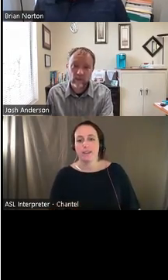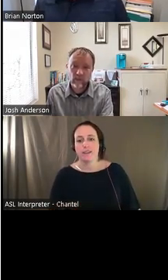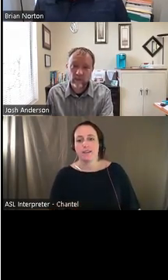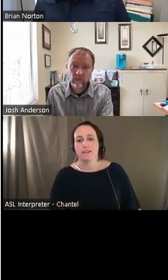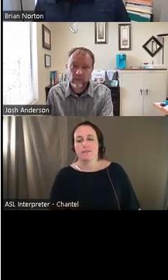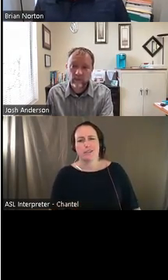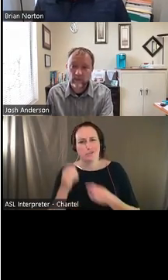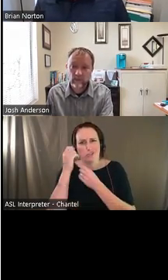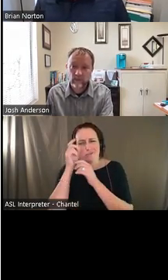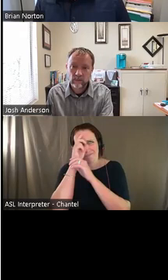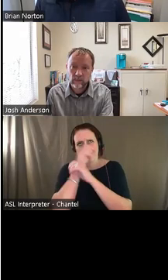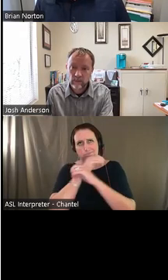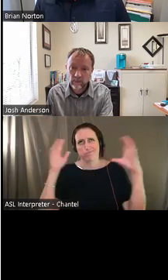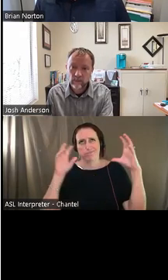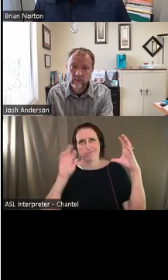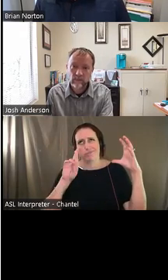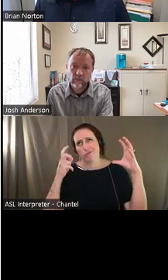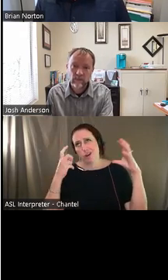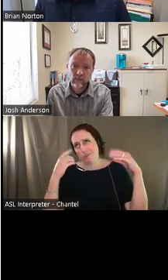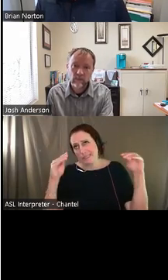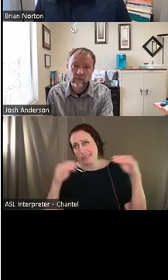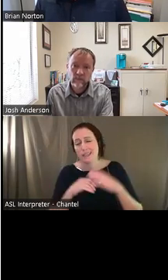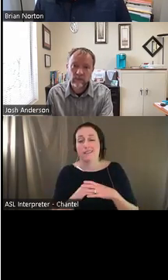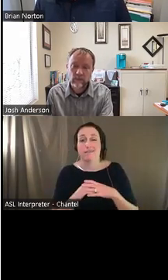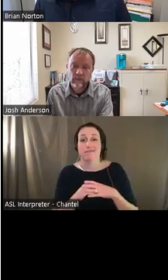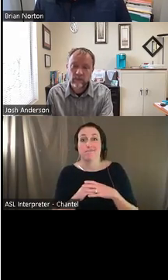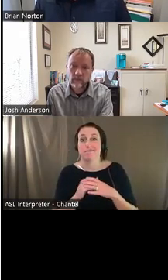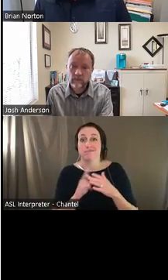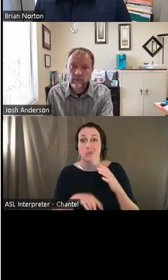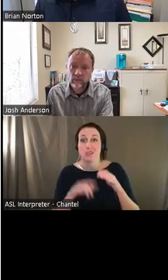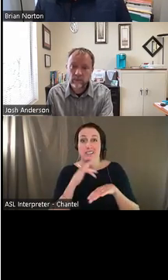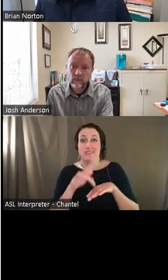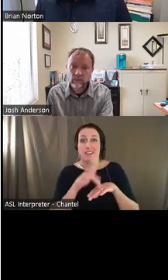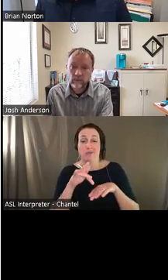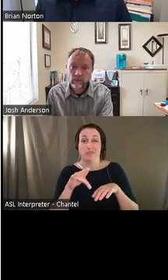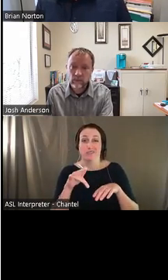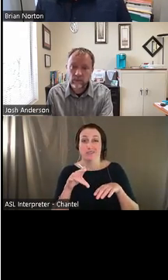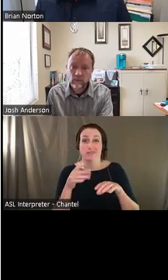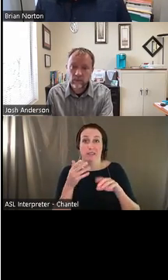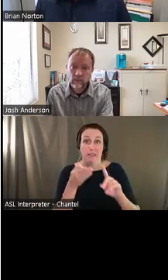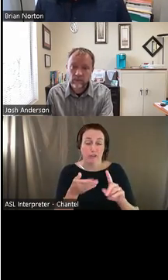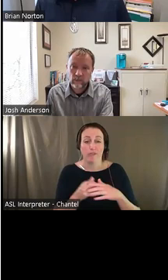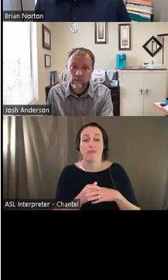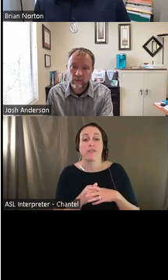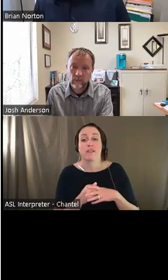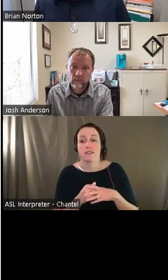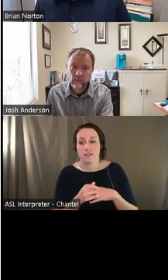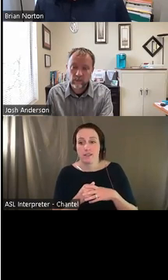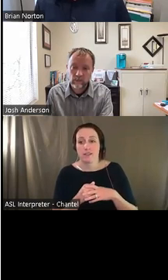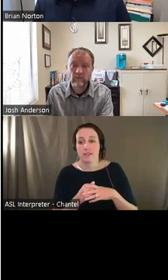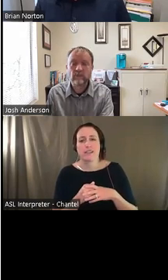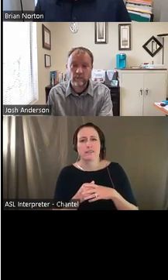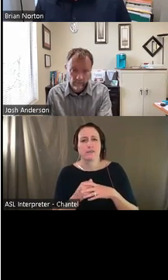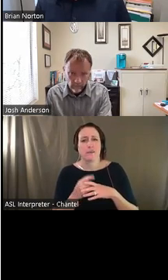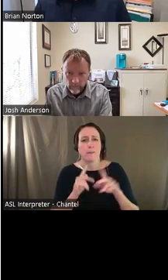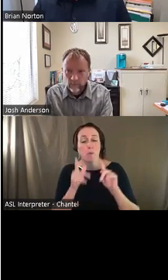um, pharmacy or a drug store that, uh, folks design and are used by people who have arthritis. You know,